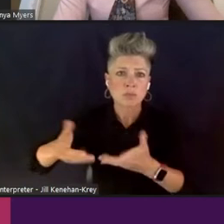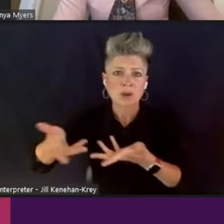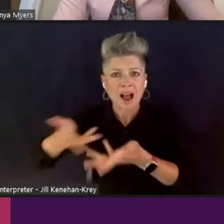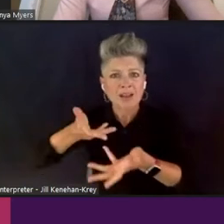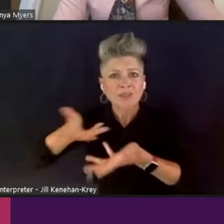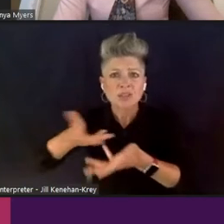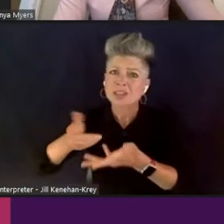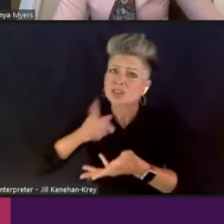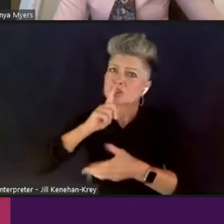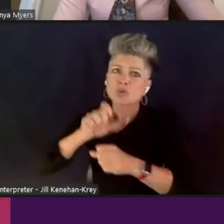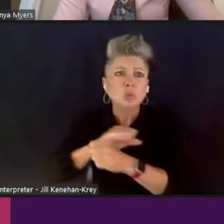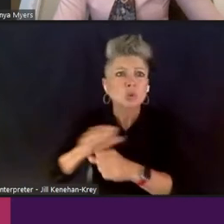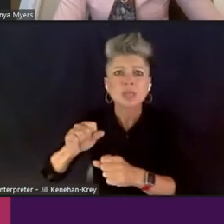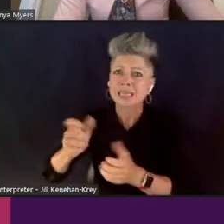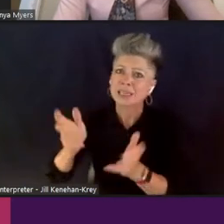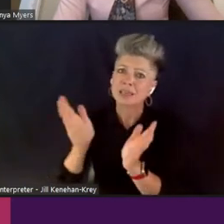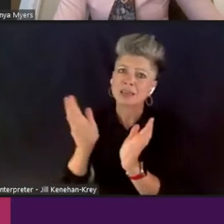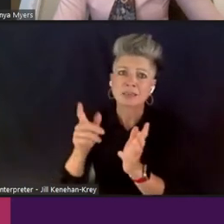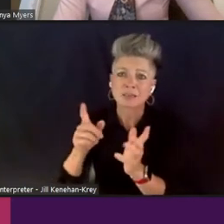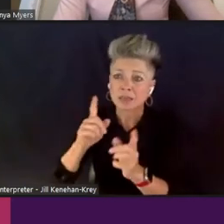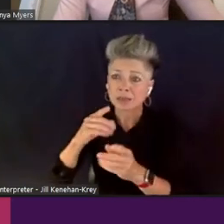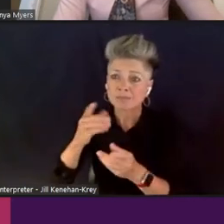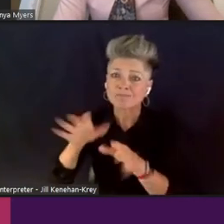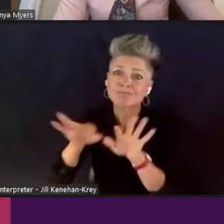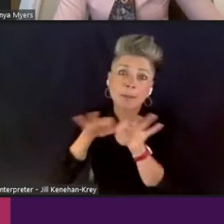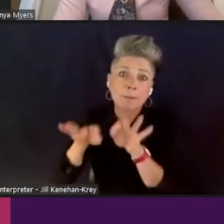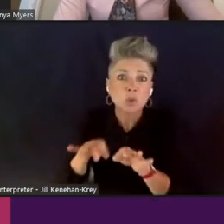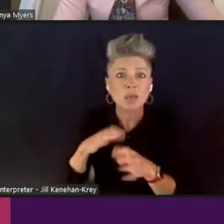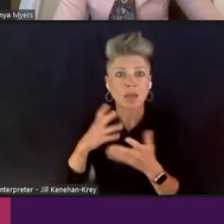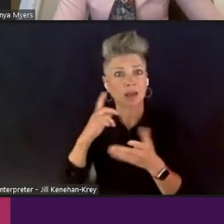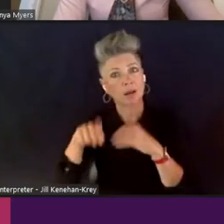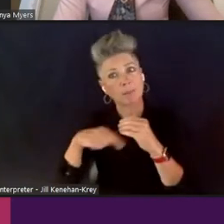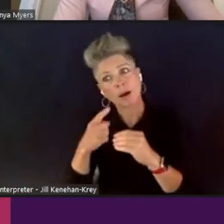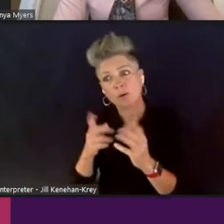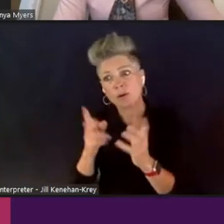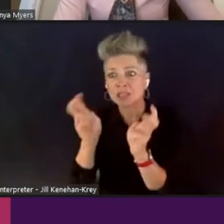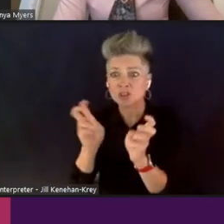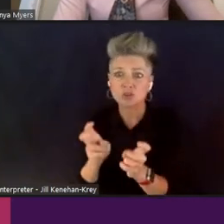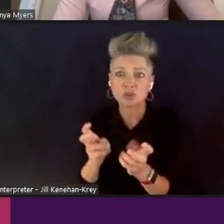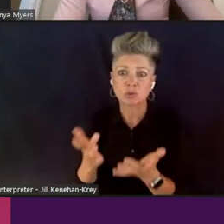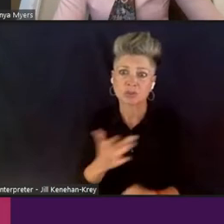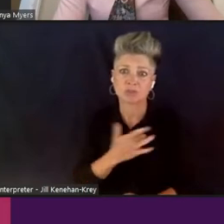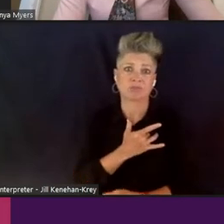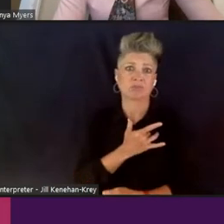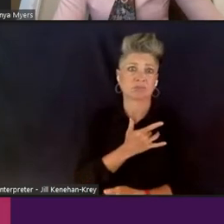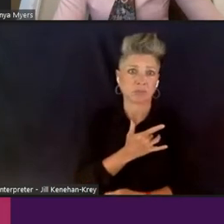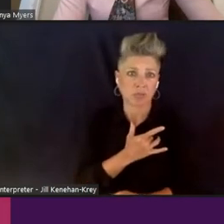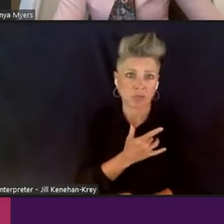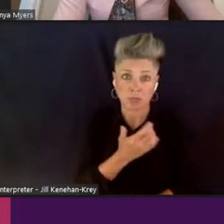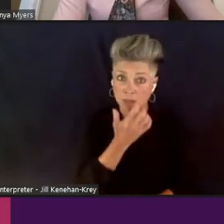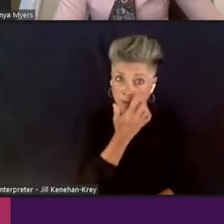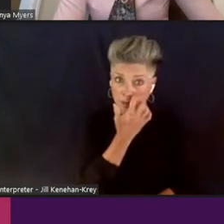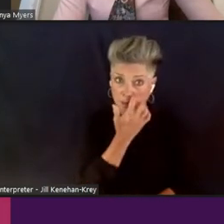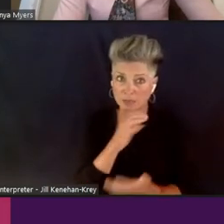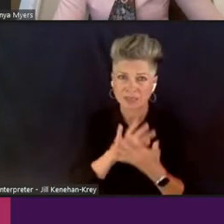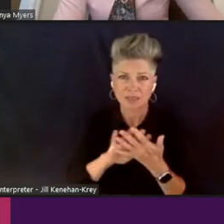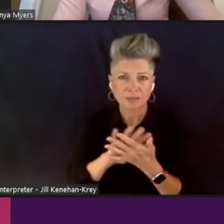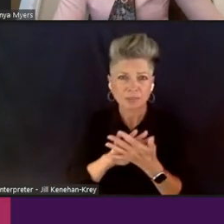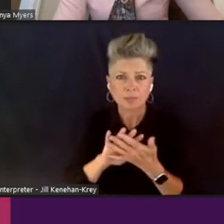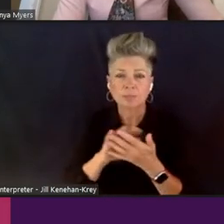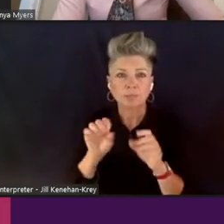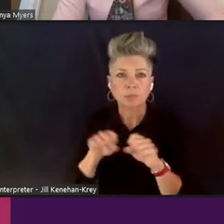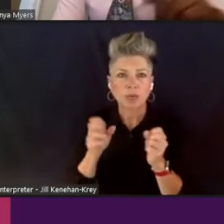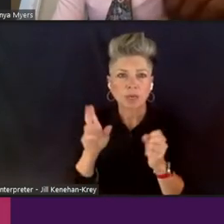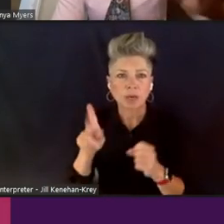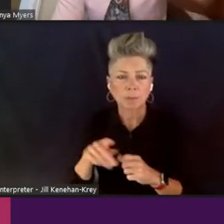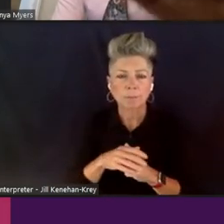on issues that let's face it, um, during the course of alone, we, um, in the making moment in the presentation